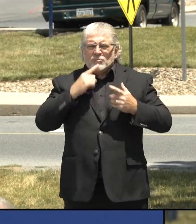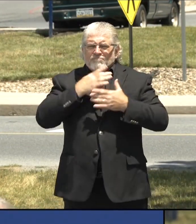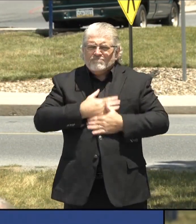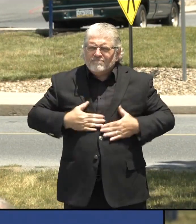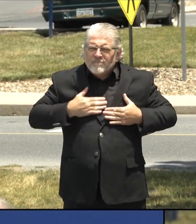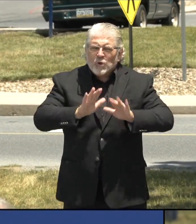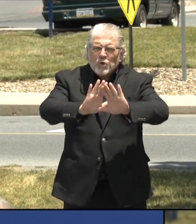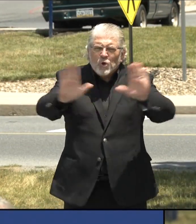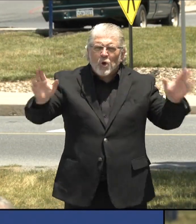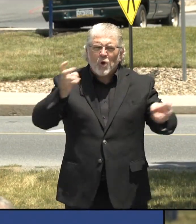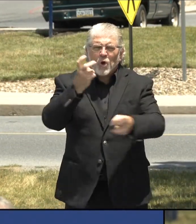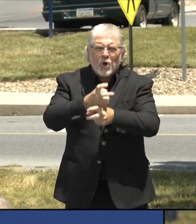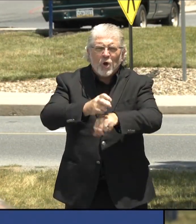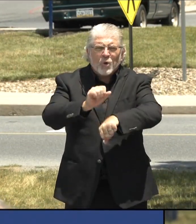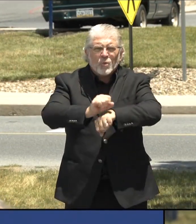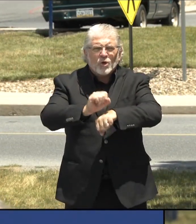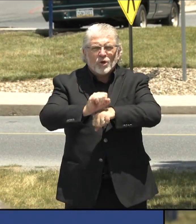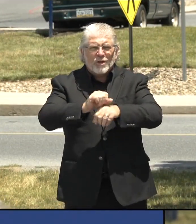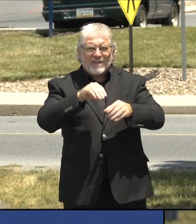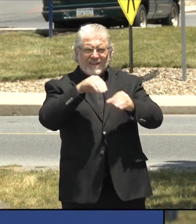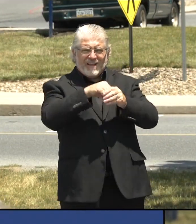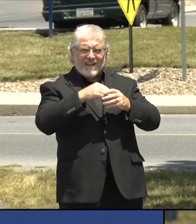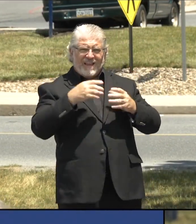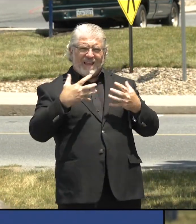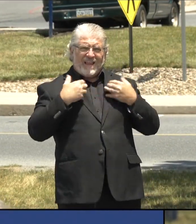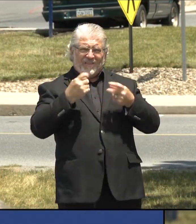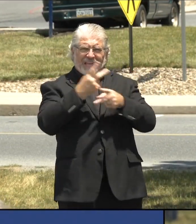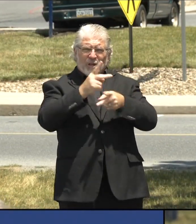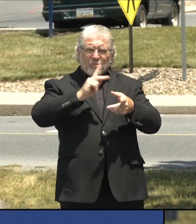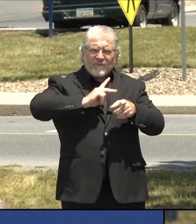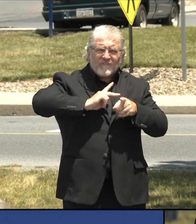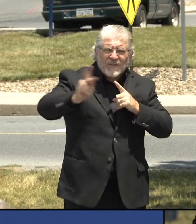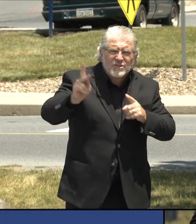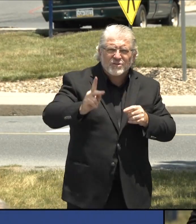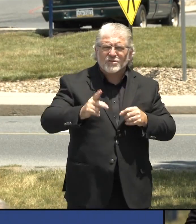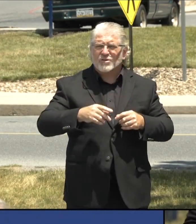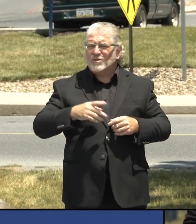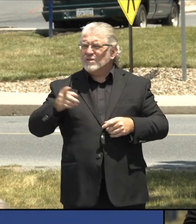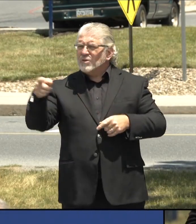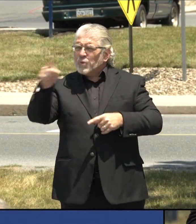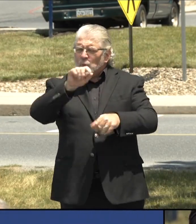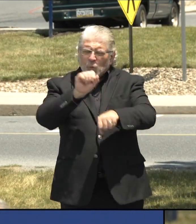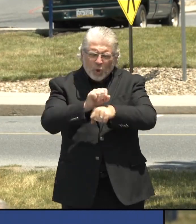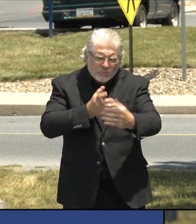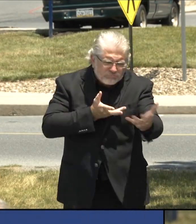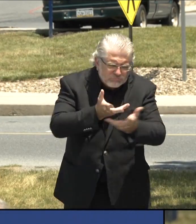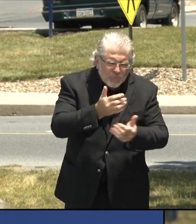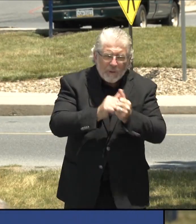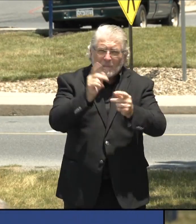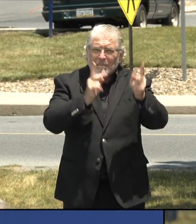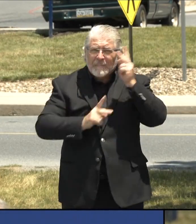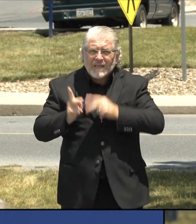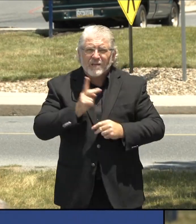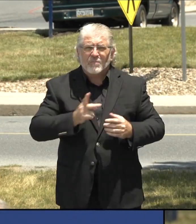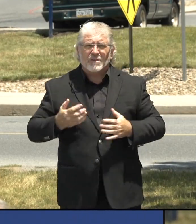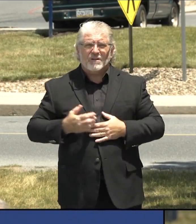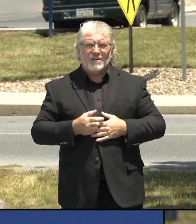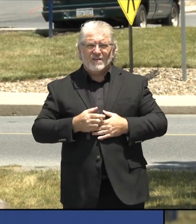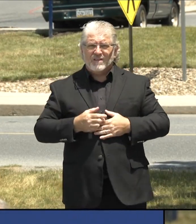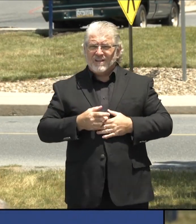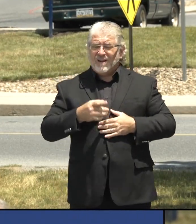all of those health care professionals on the front lines by taking the simple step of wearing a mask